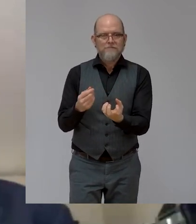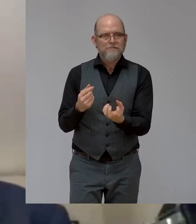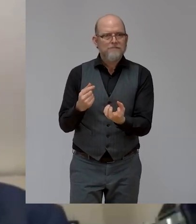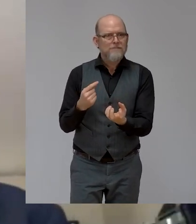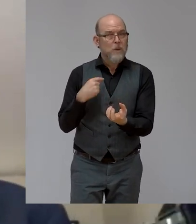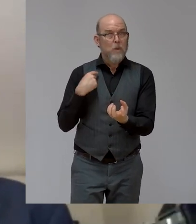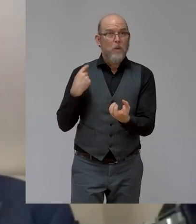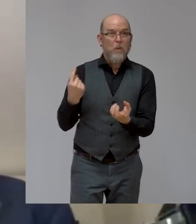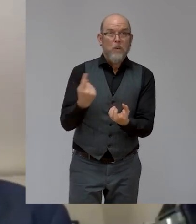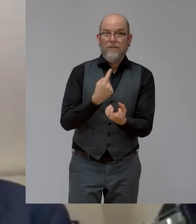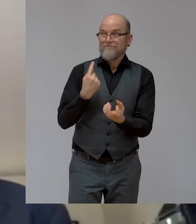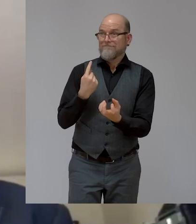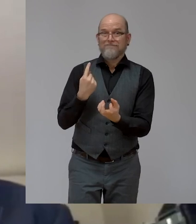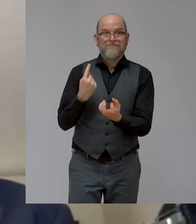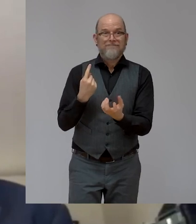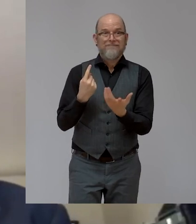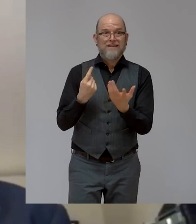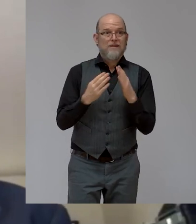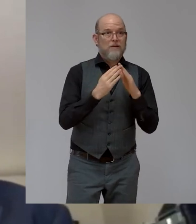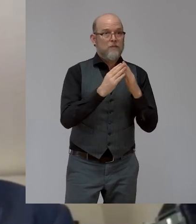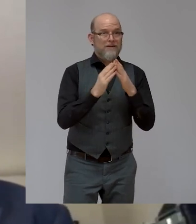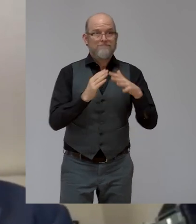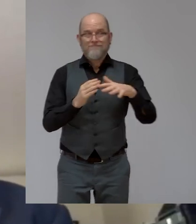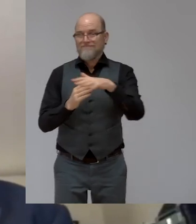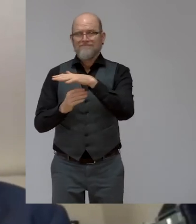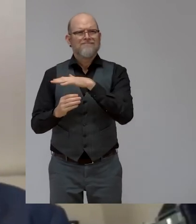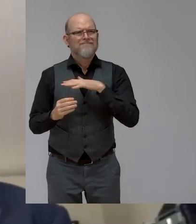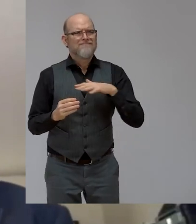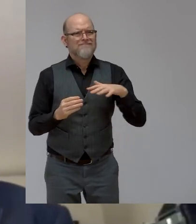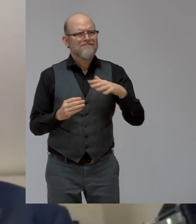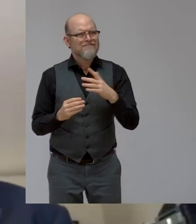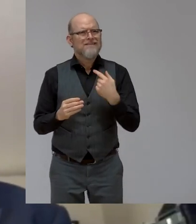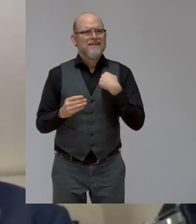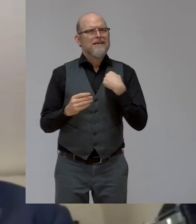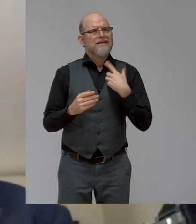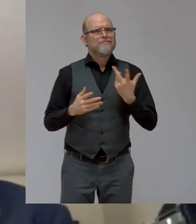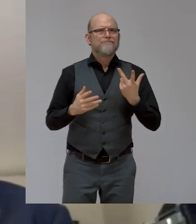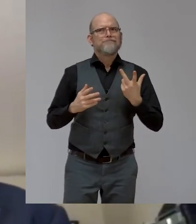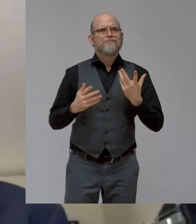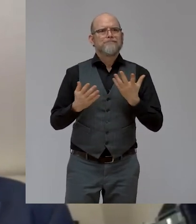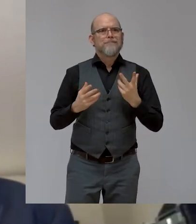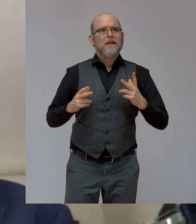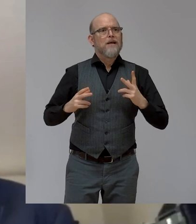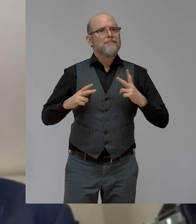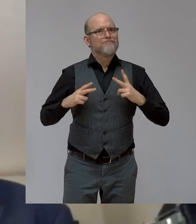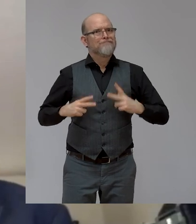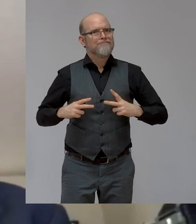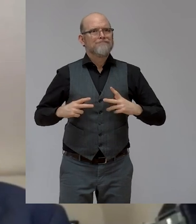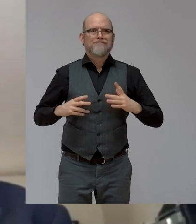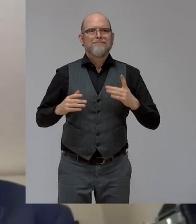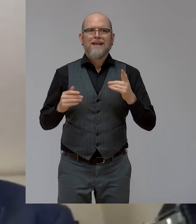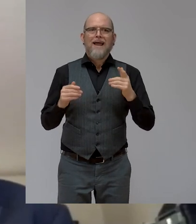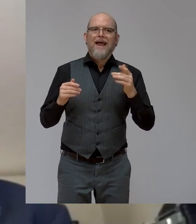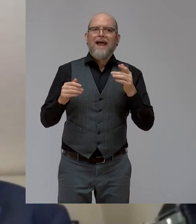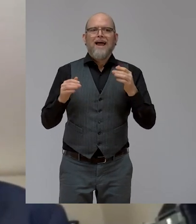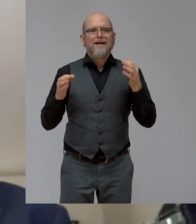collective, we are satisfied and we are celebrating small achievements. It is generally nice